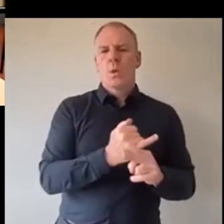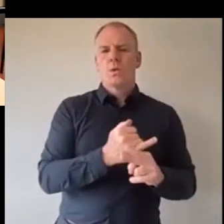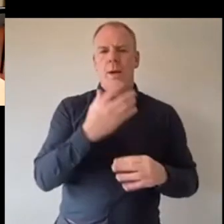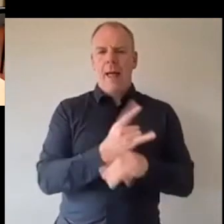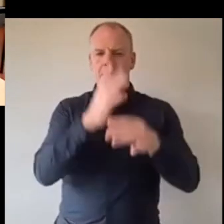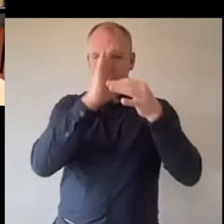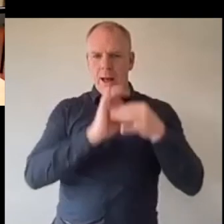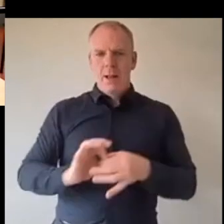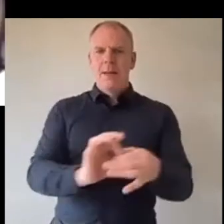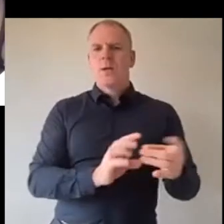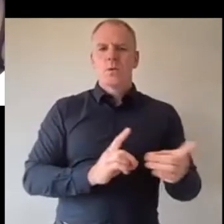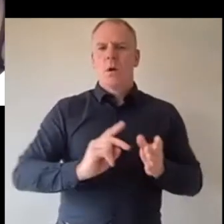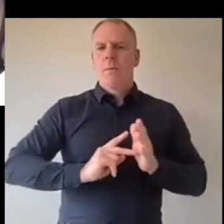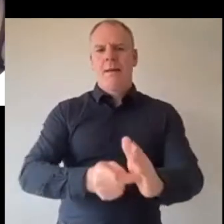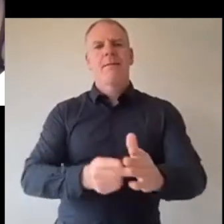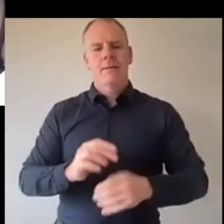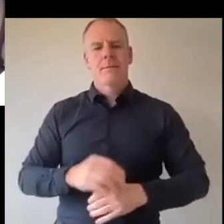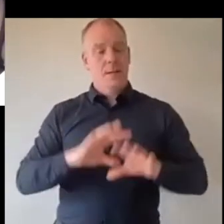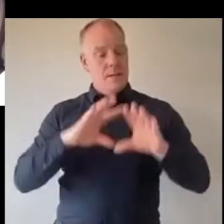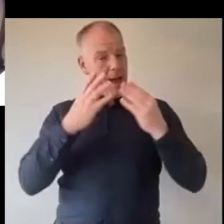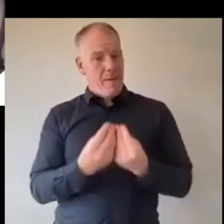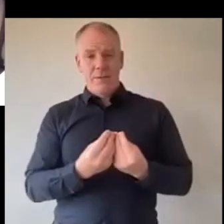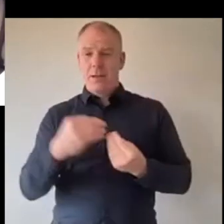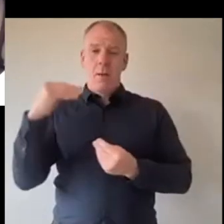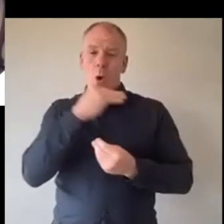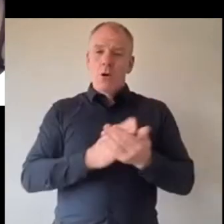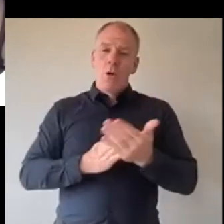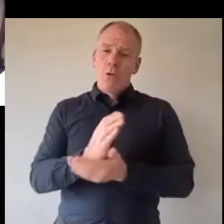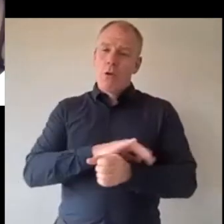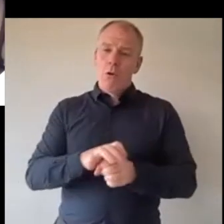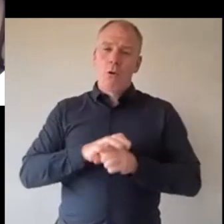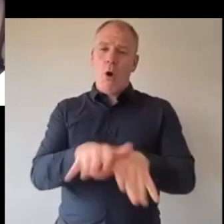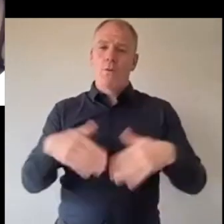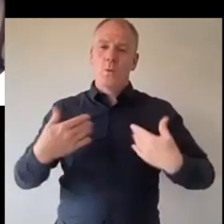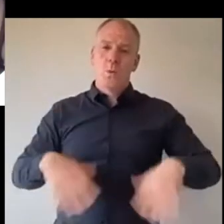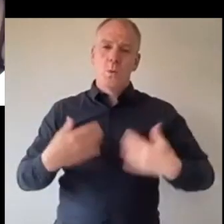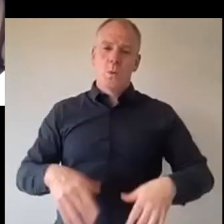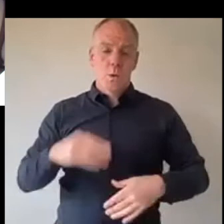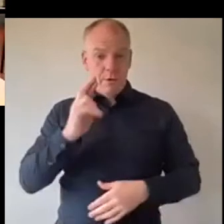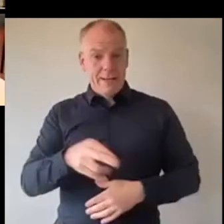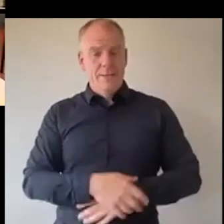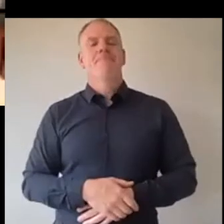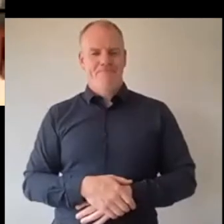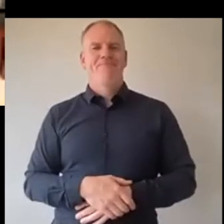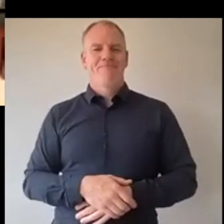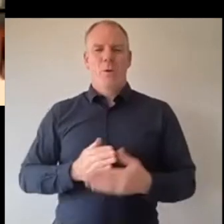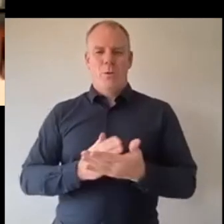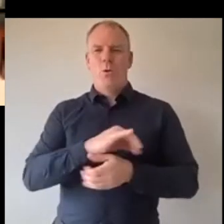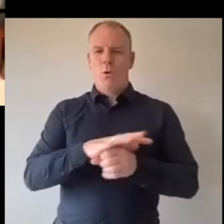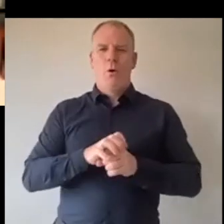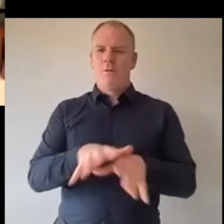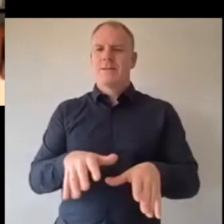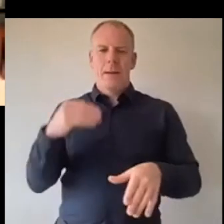and it's incredibly important uh during this time during COVID I I imagine yeah I'm sorry